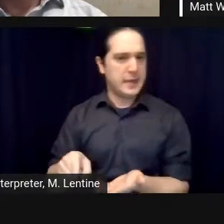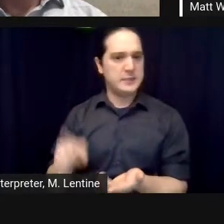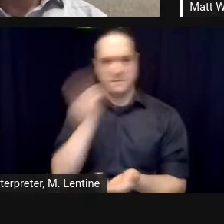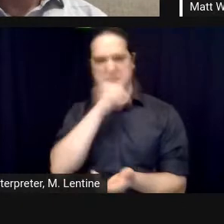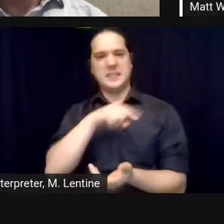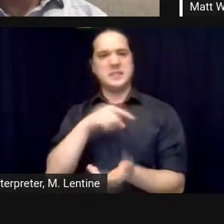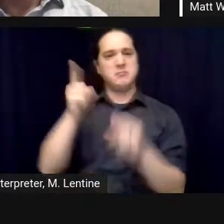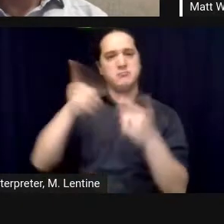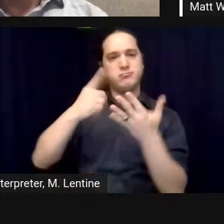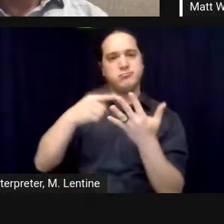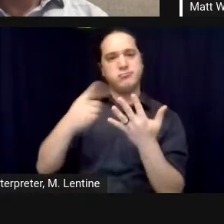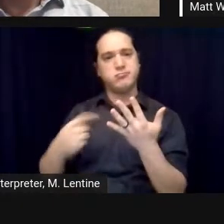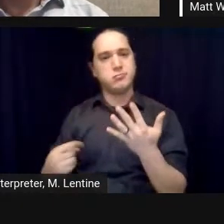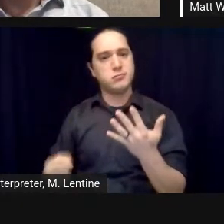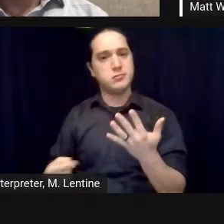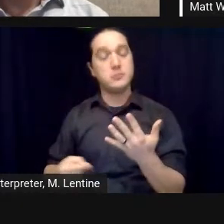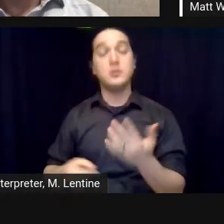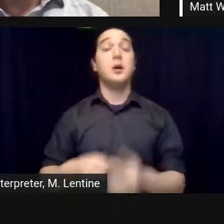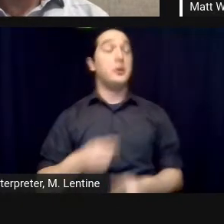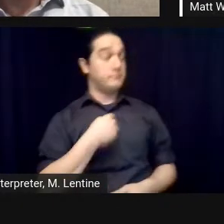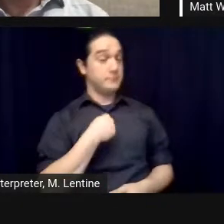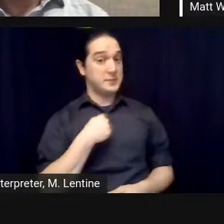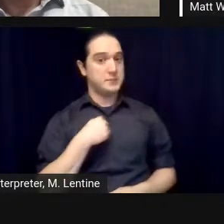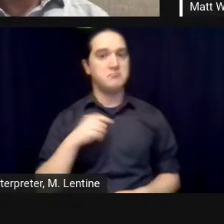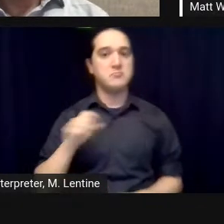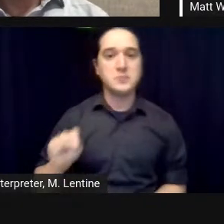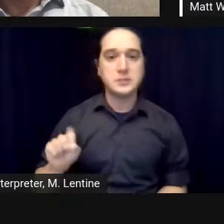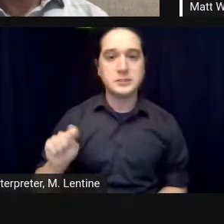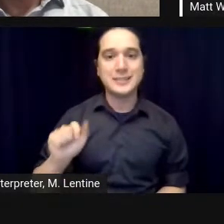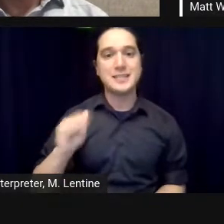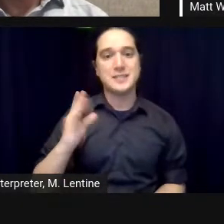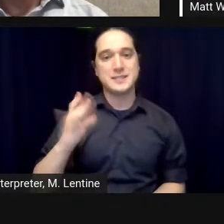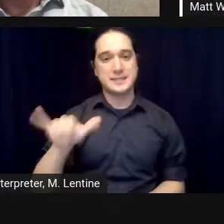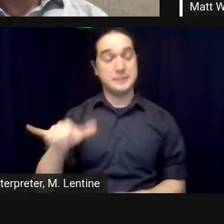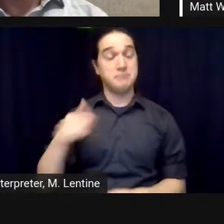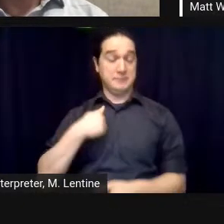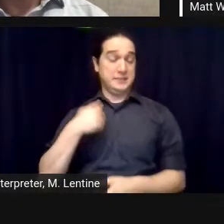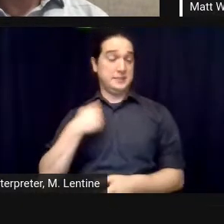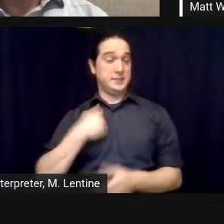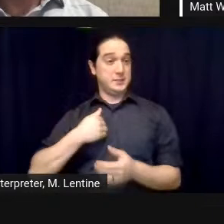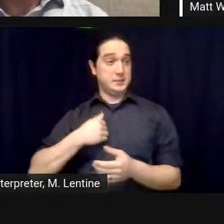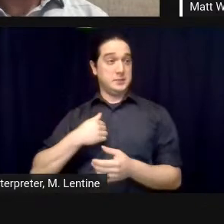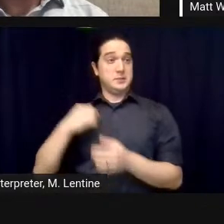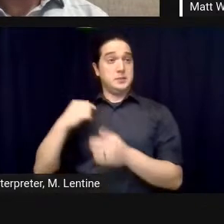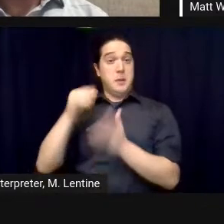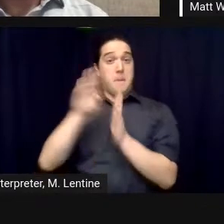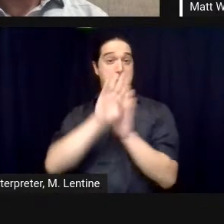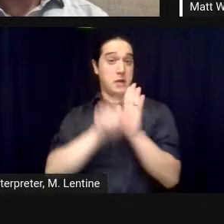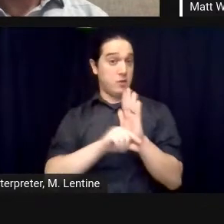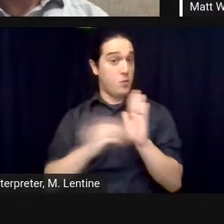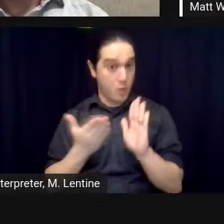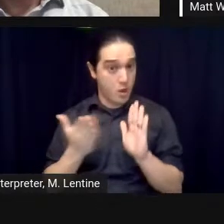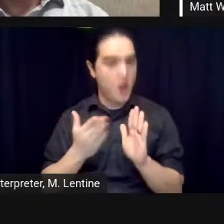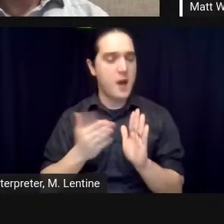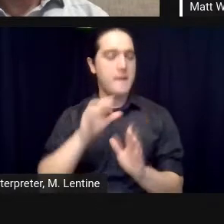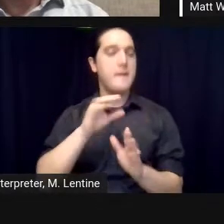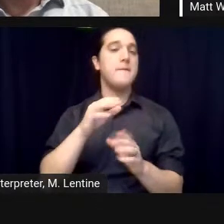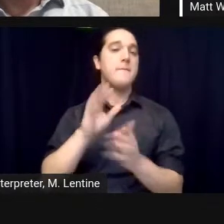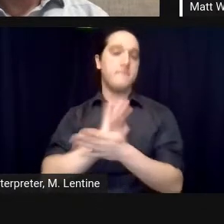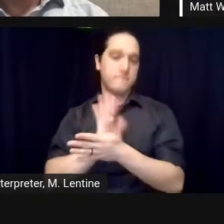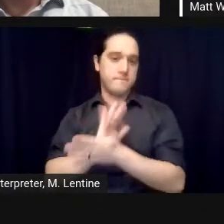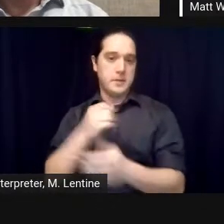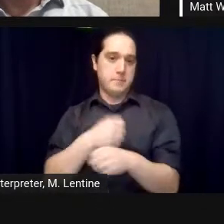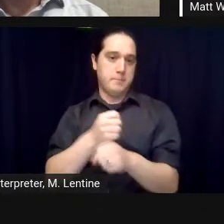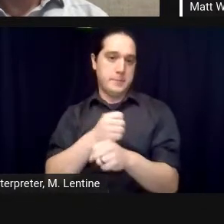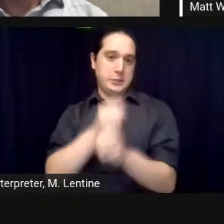and i think for me i mean my background is before i was a filmmaker i worked for nbc news and not during this time actually